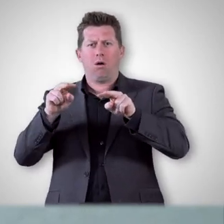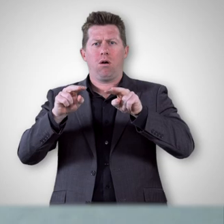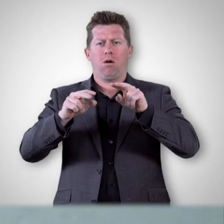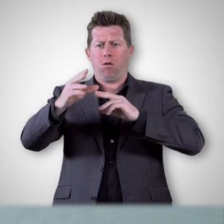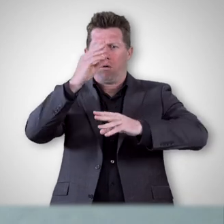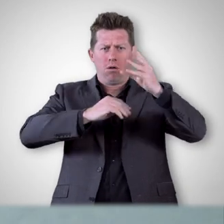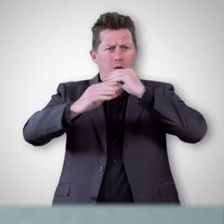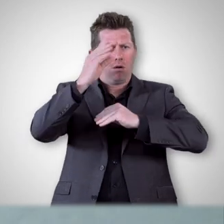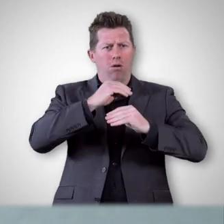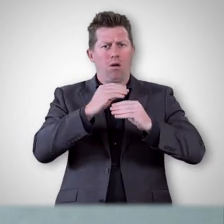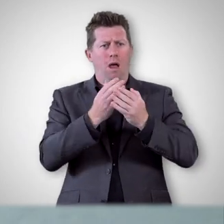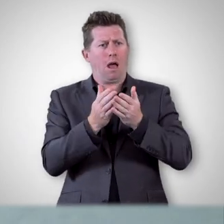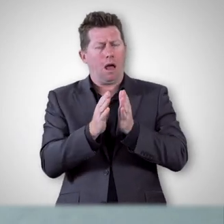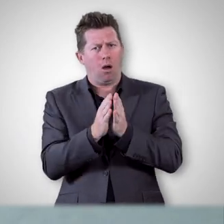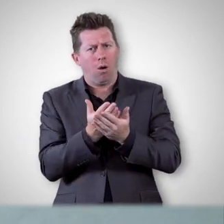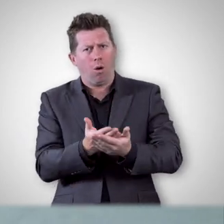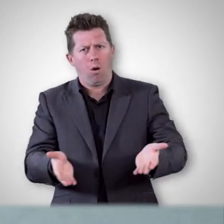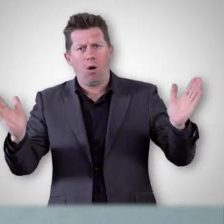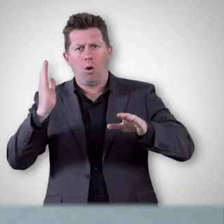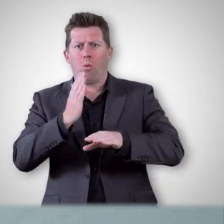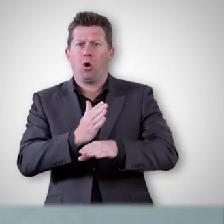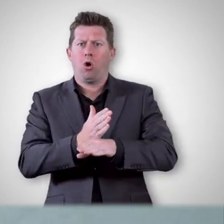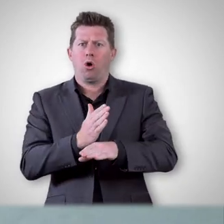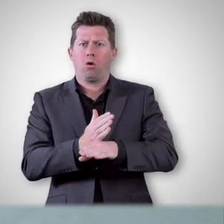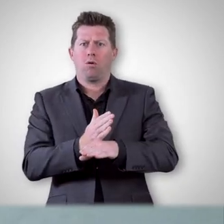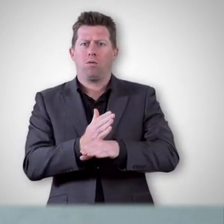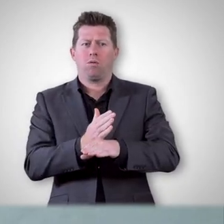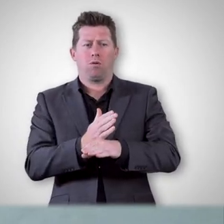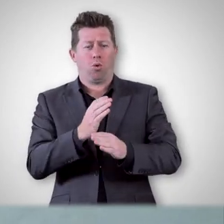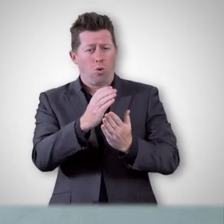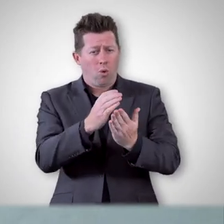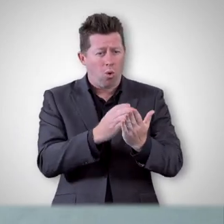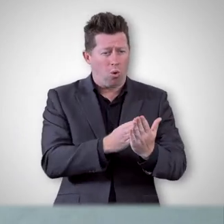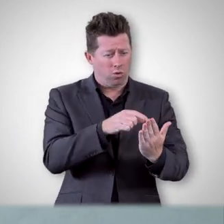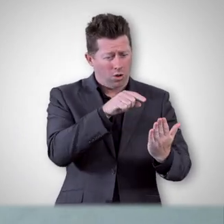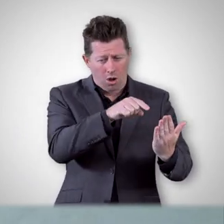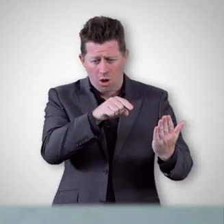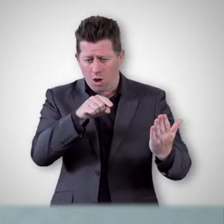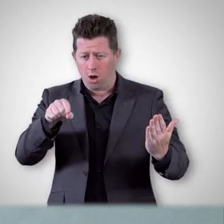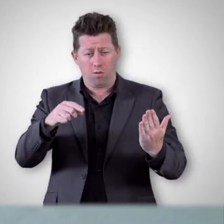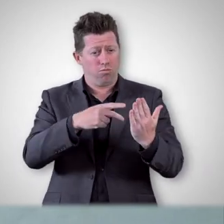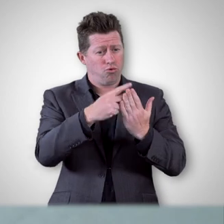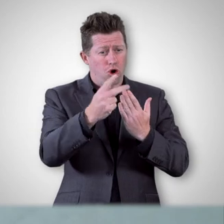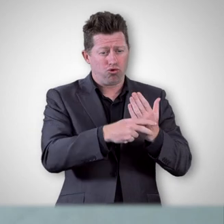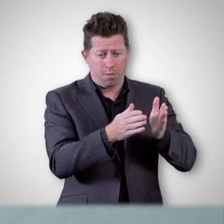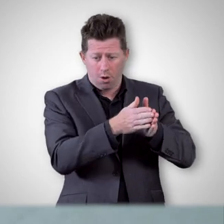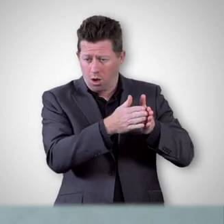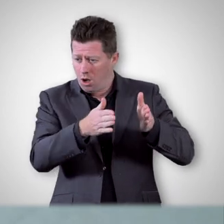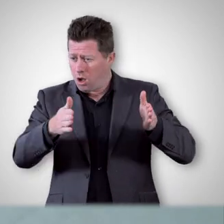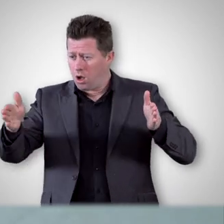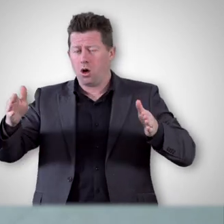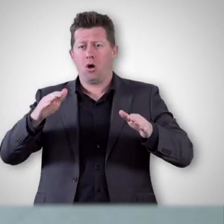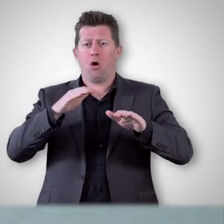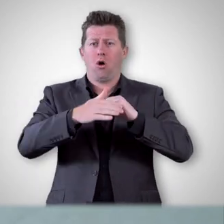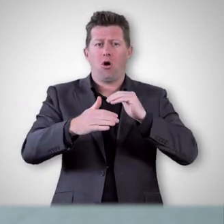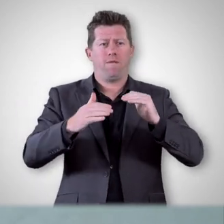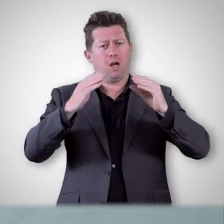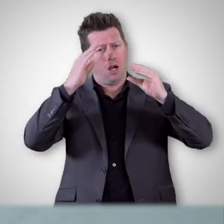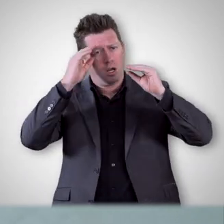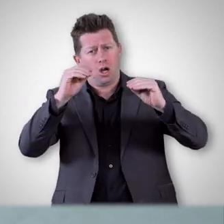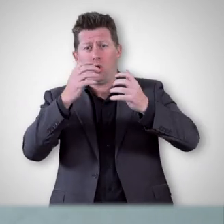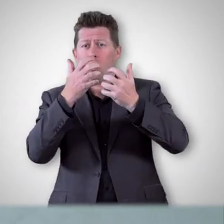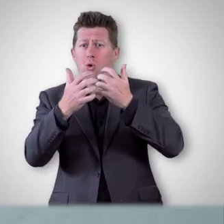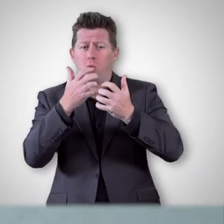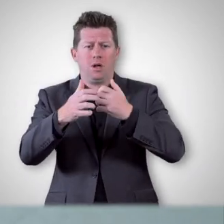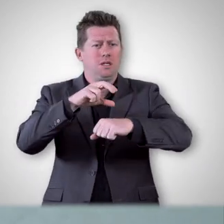Design for Learning can entail a lot of work, especially when we look at entire courses or programs of study in vocational and